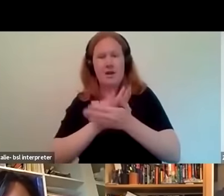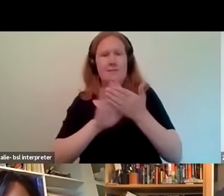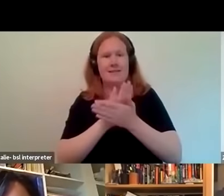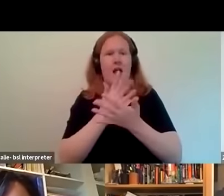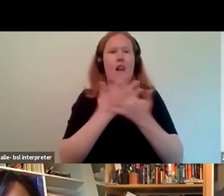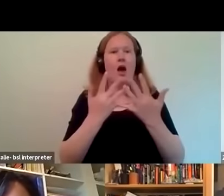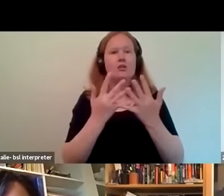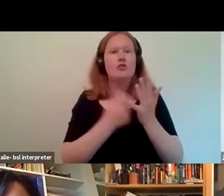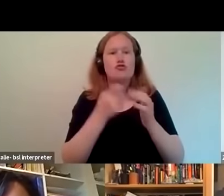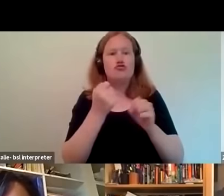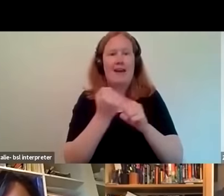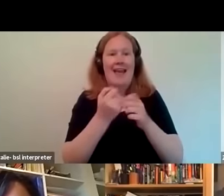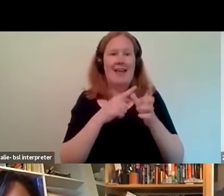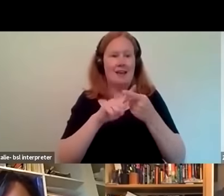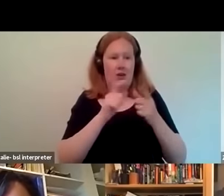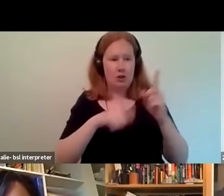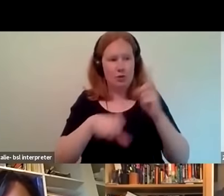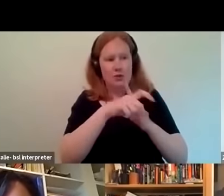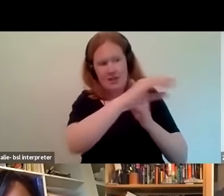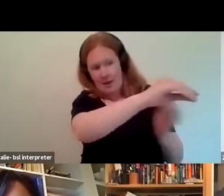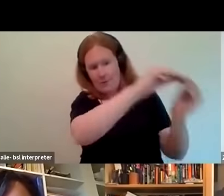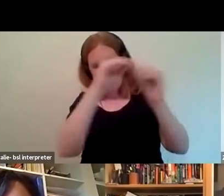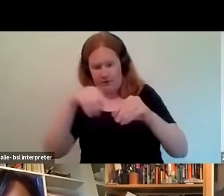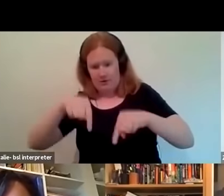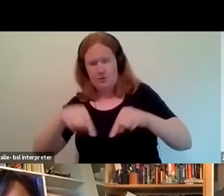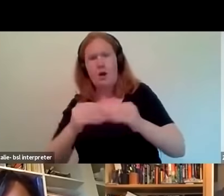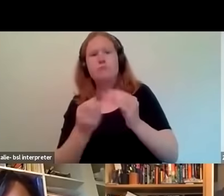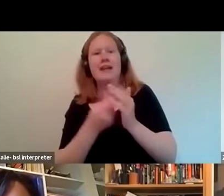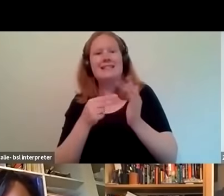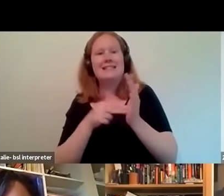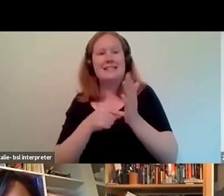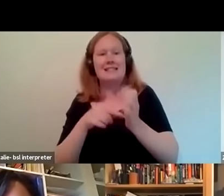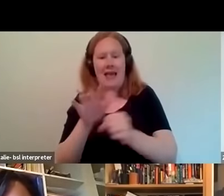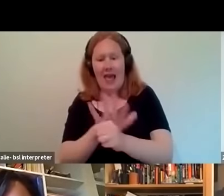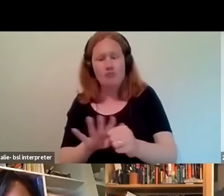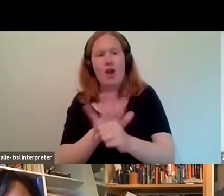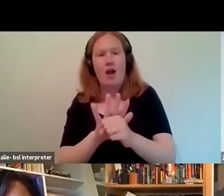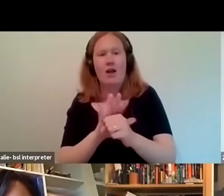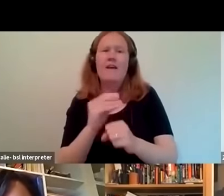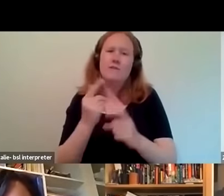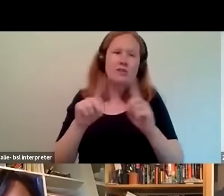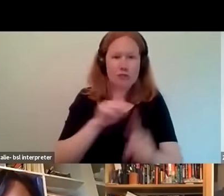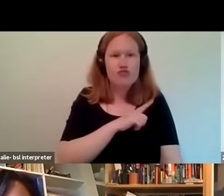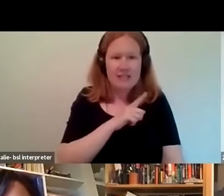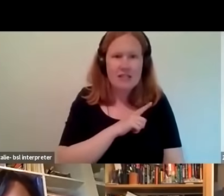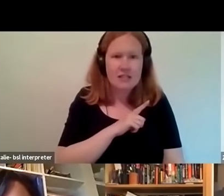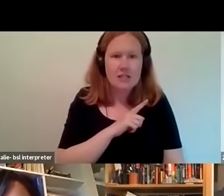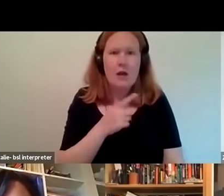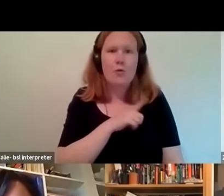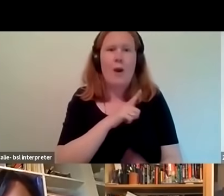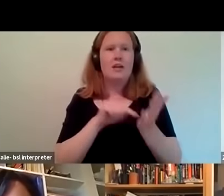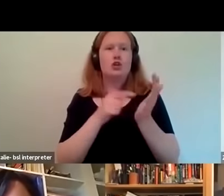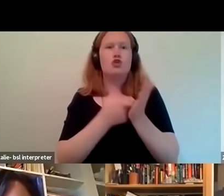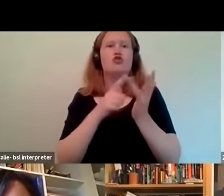community came and set up home in brent um and that was for a number of reasons but the main reason probably being because trojan